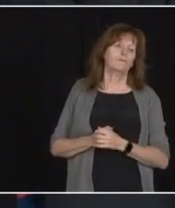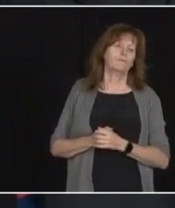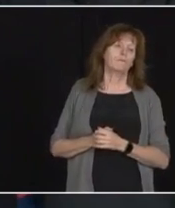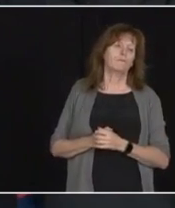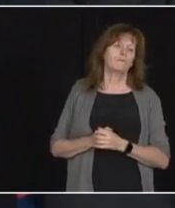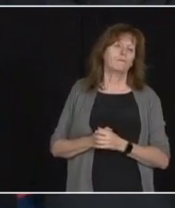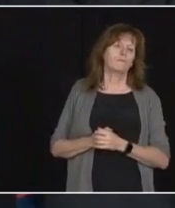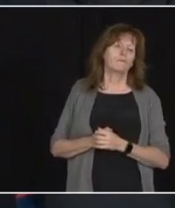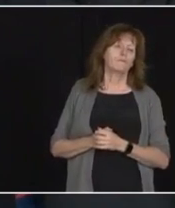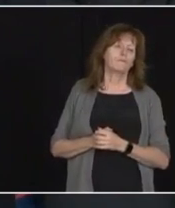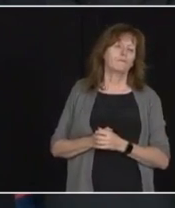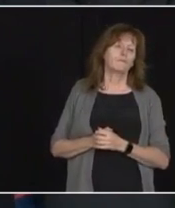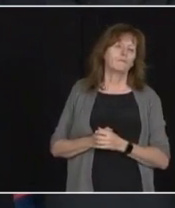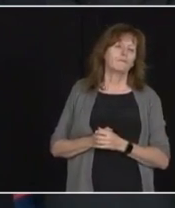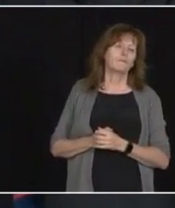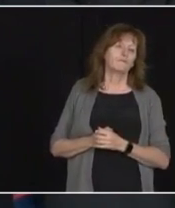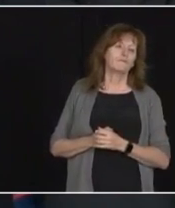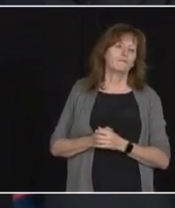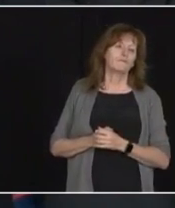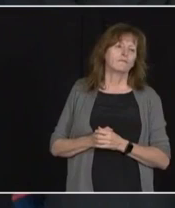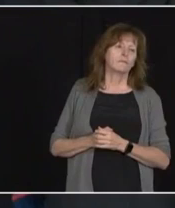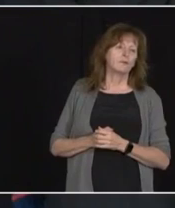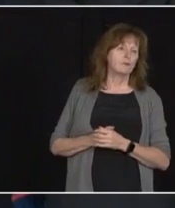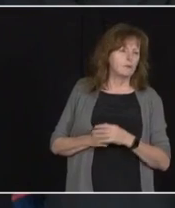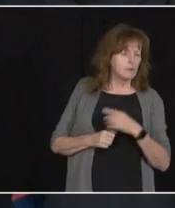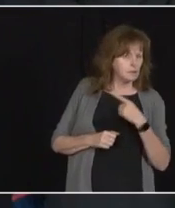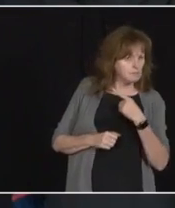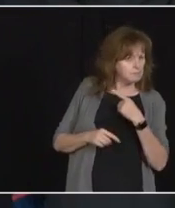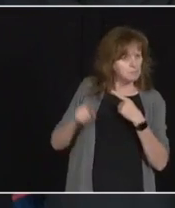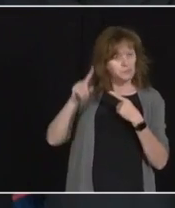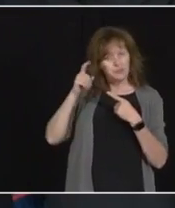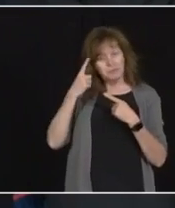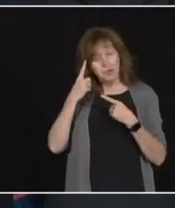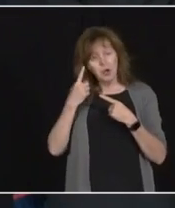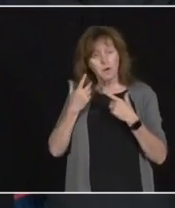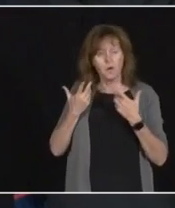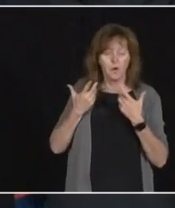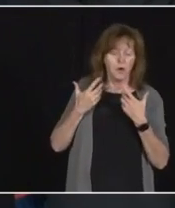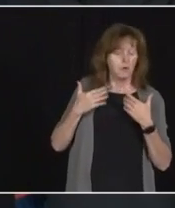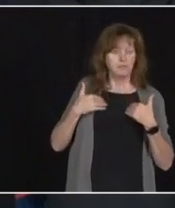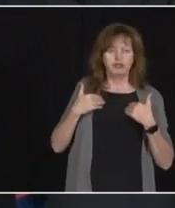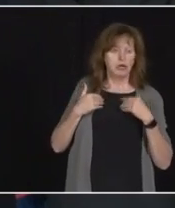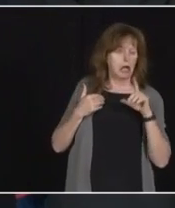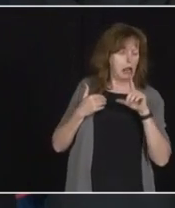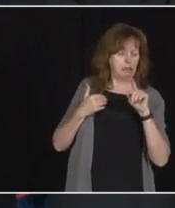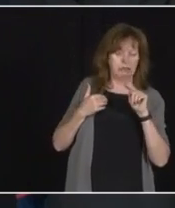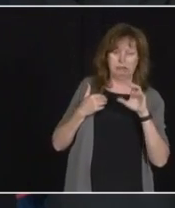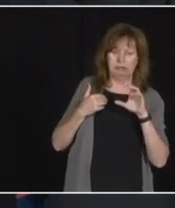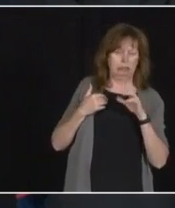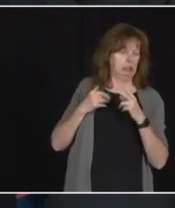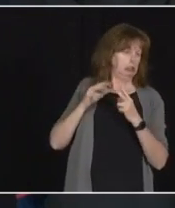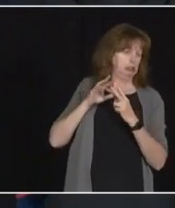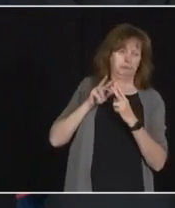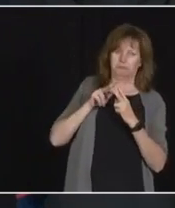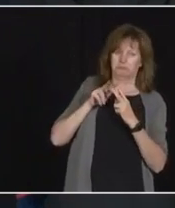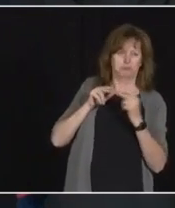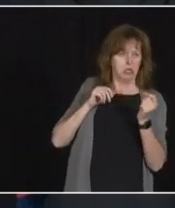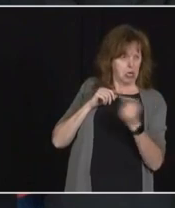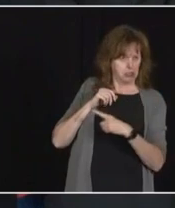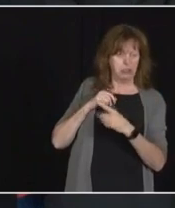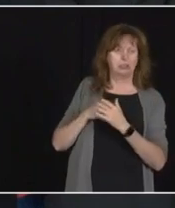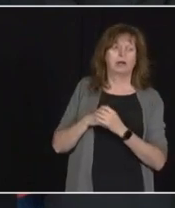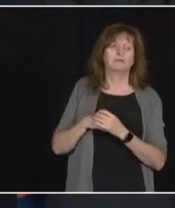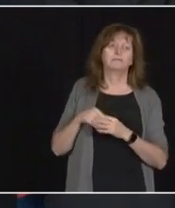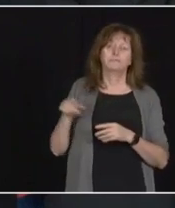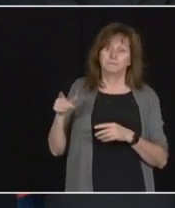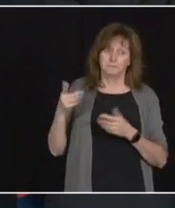be directed to you or perhaps Minister Fullerton. Did the government suspend proactive and follow-up inspections of long-term